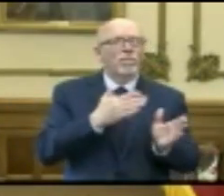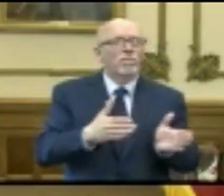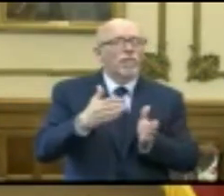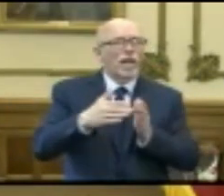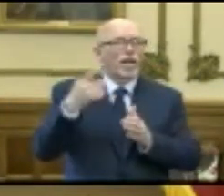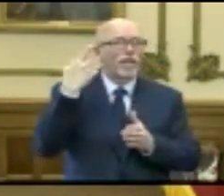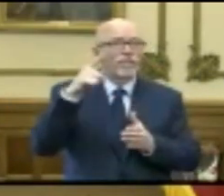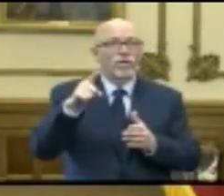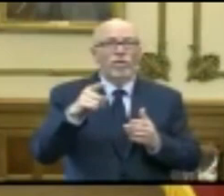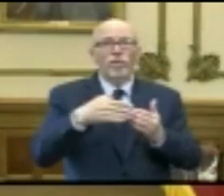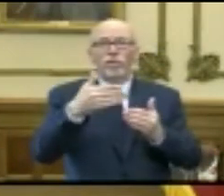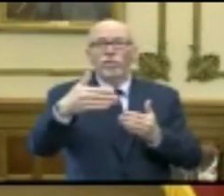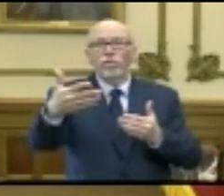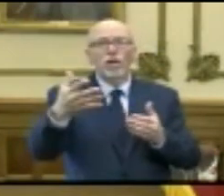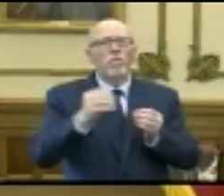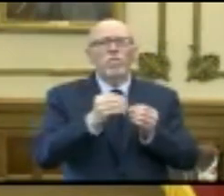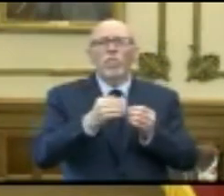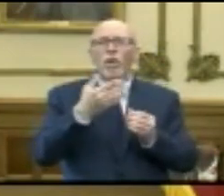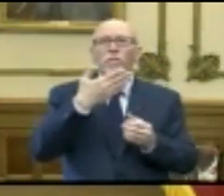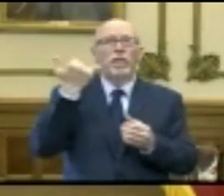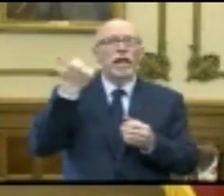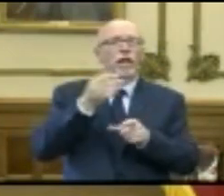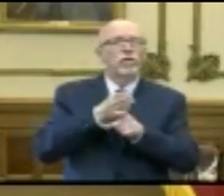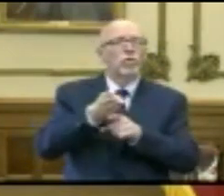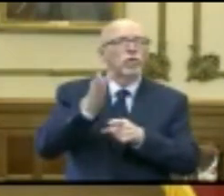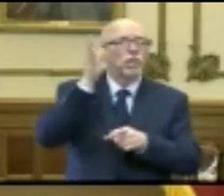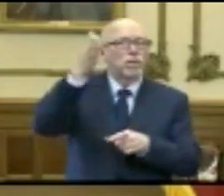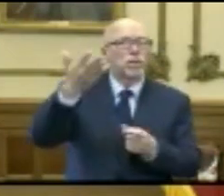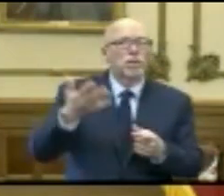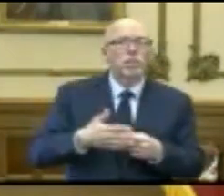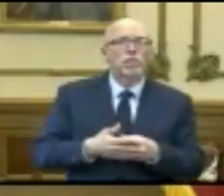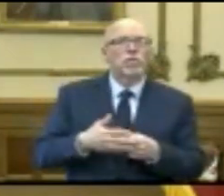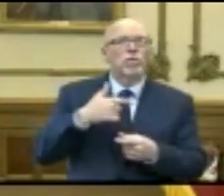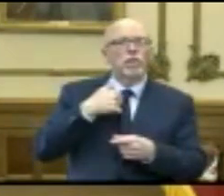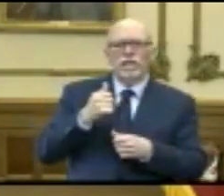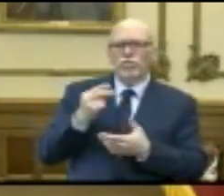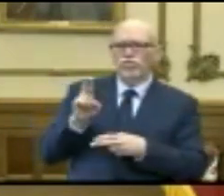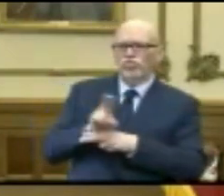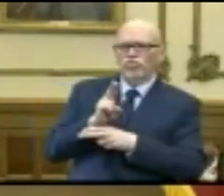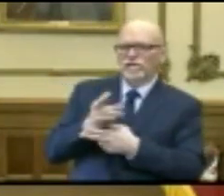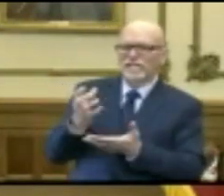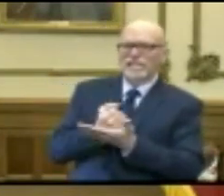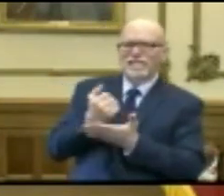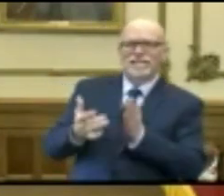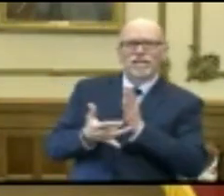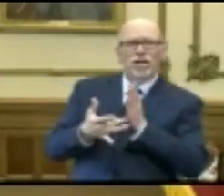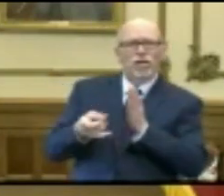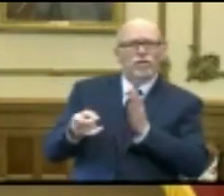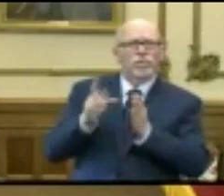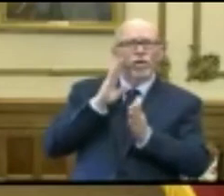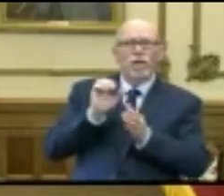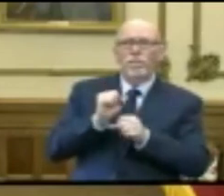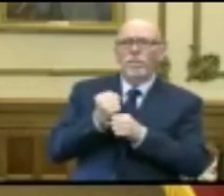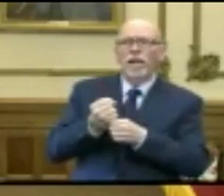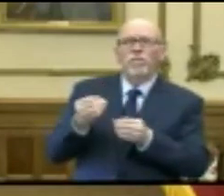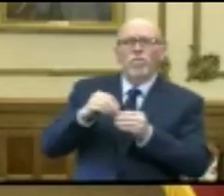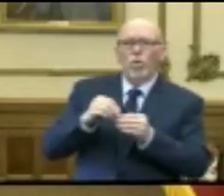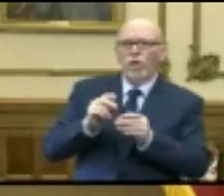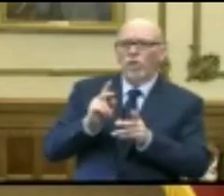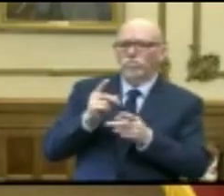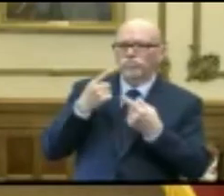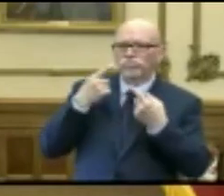even more rewarding careers, the ability to leverage technologies which can lead to productivity enhancements.